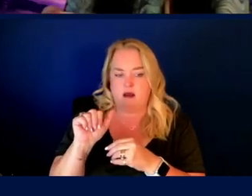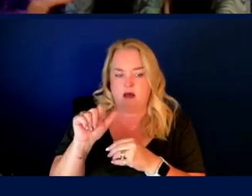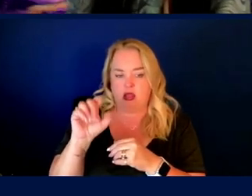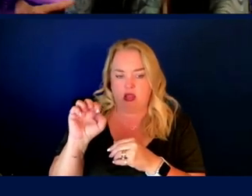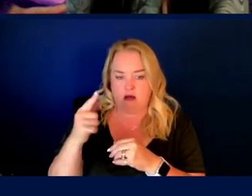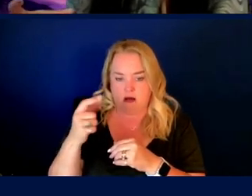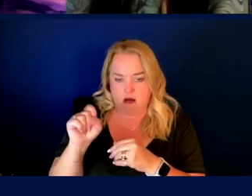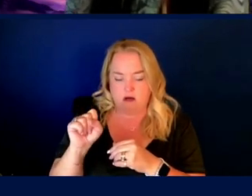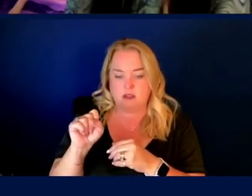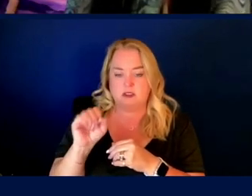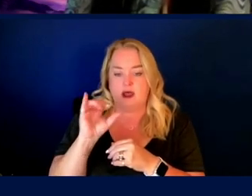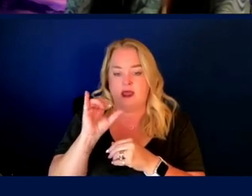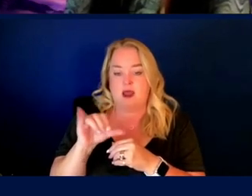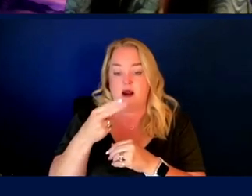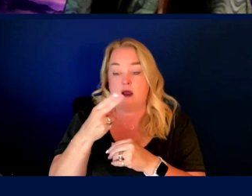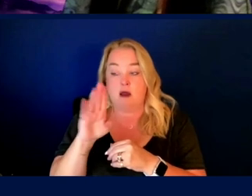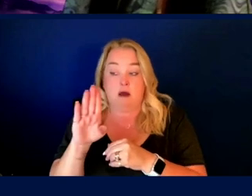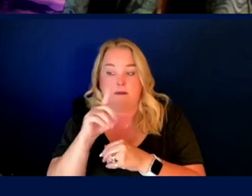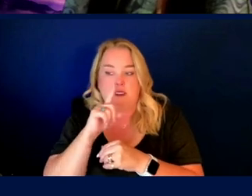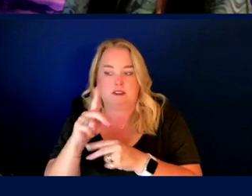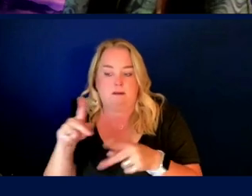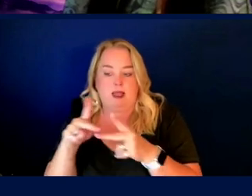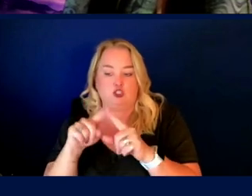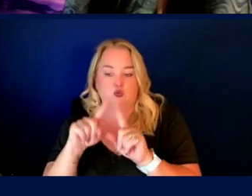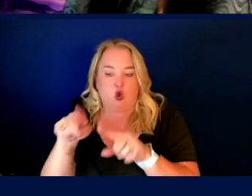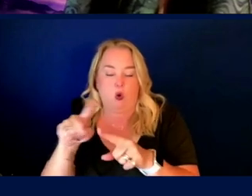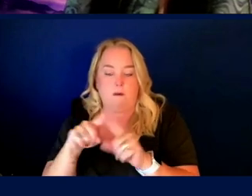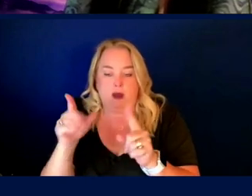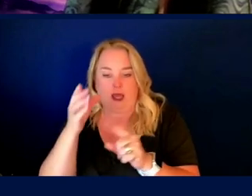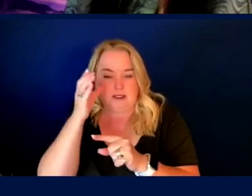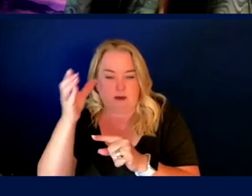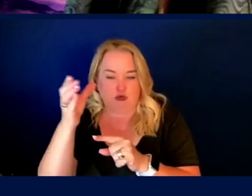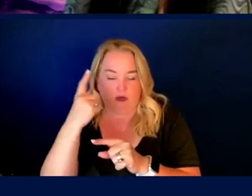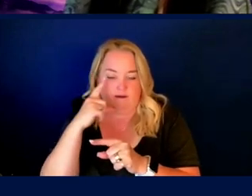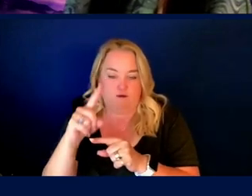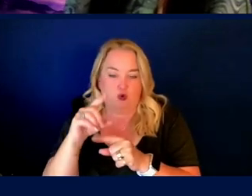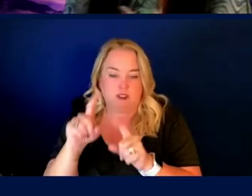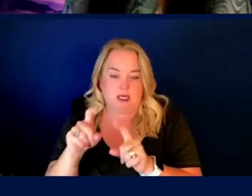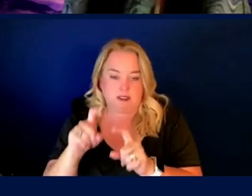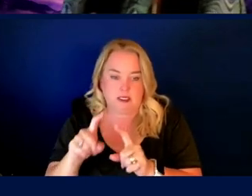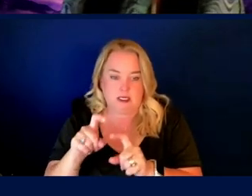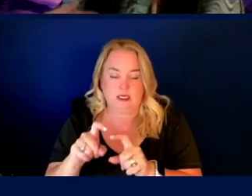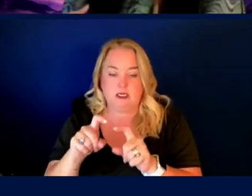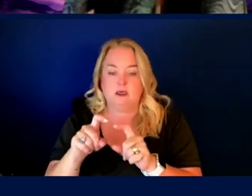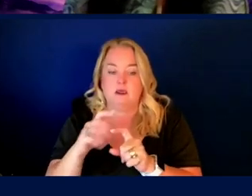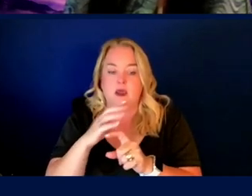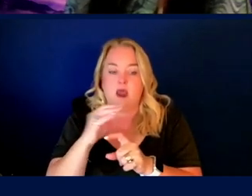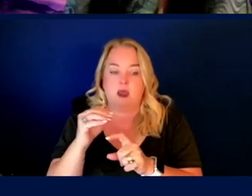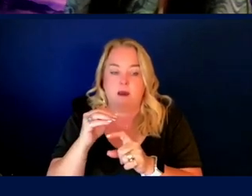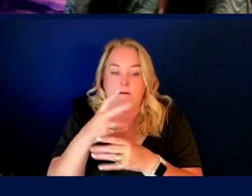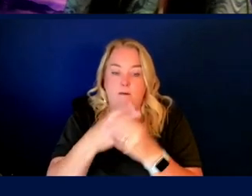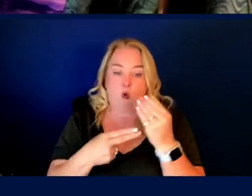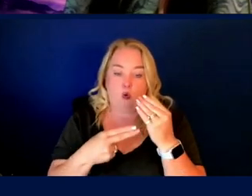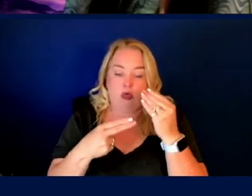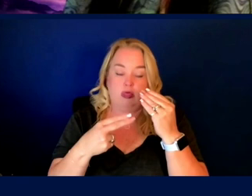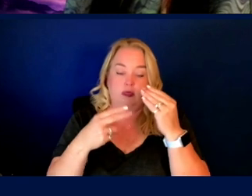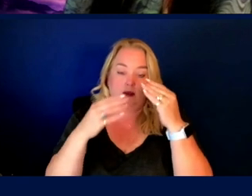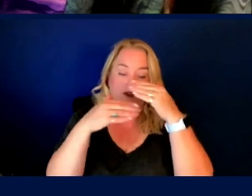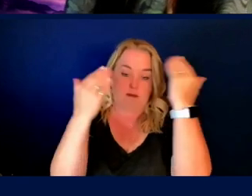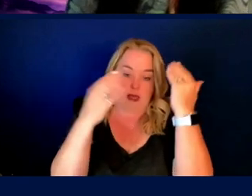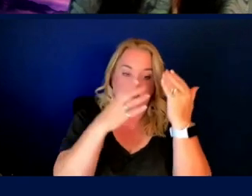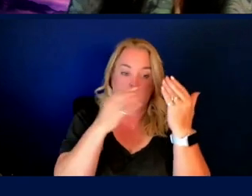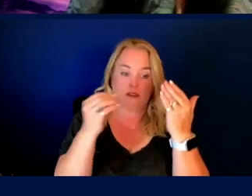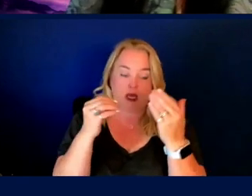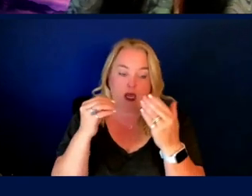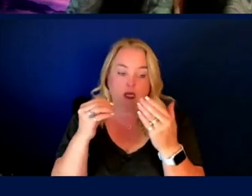as a hub, a place to go, but also conceptually, uh, for testing interfacing and catalyzing both terrestrial and space innovation. Um,